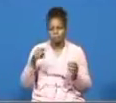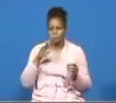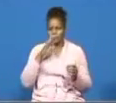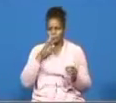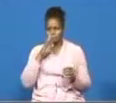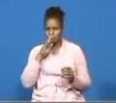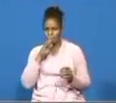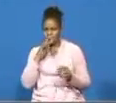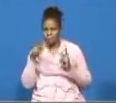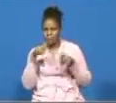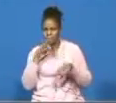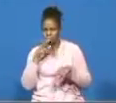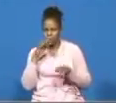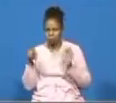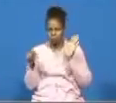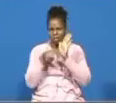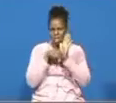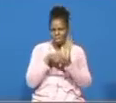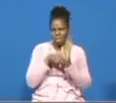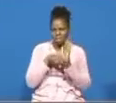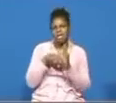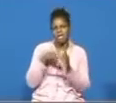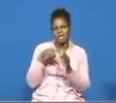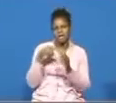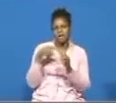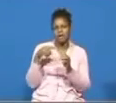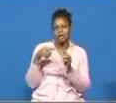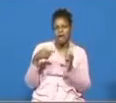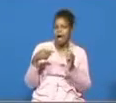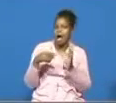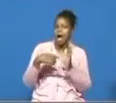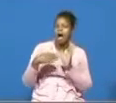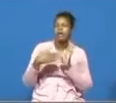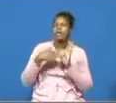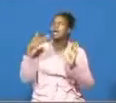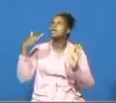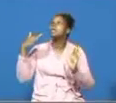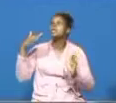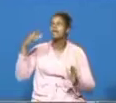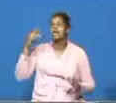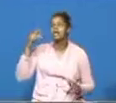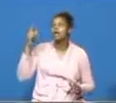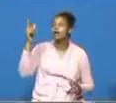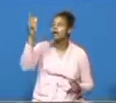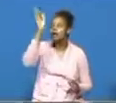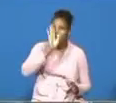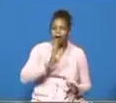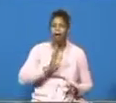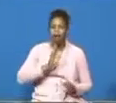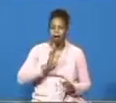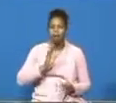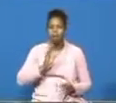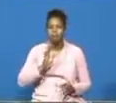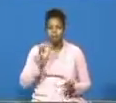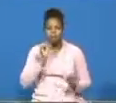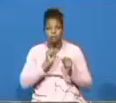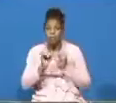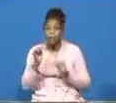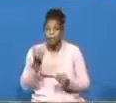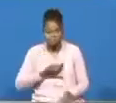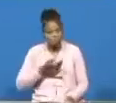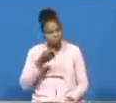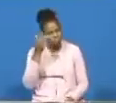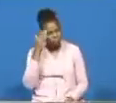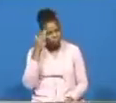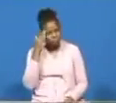against moses hear me they were speaking against the god and some of us you know